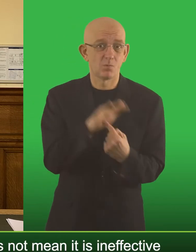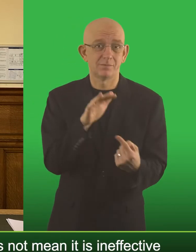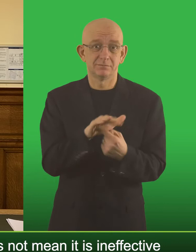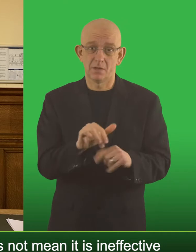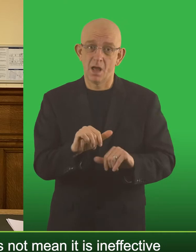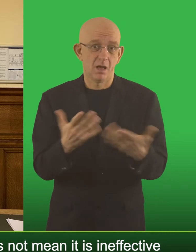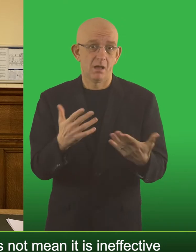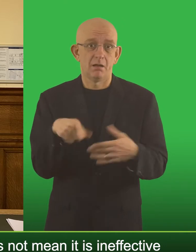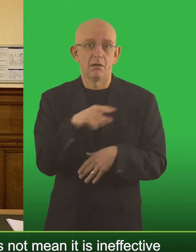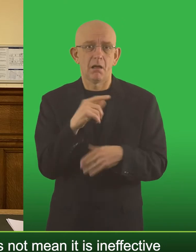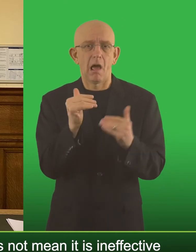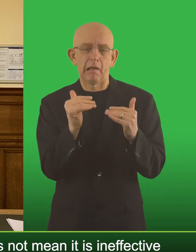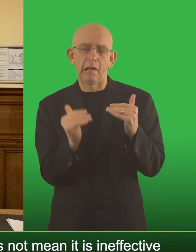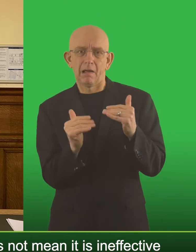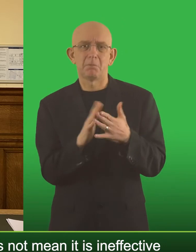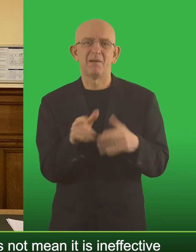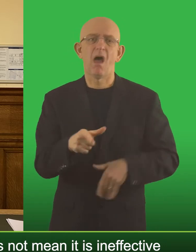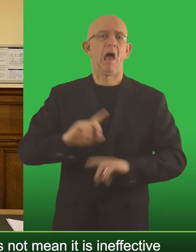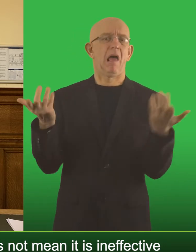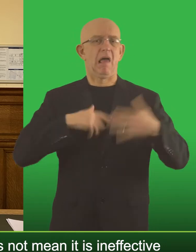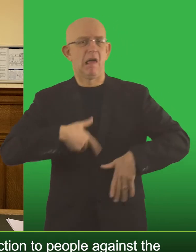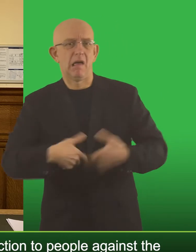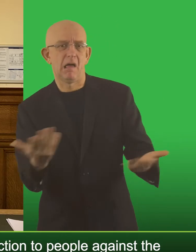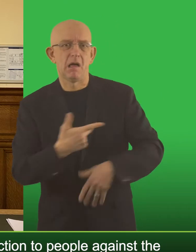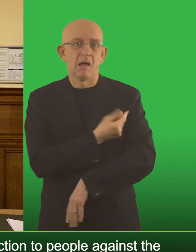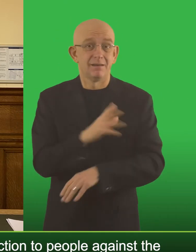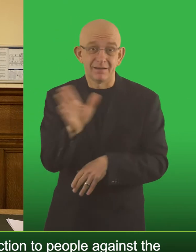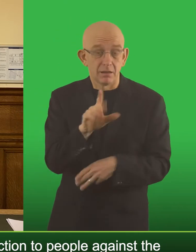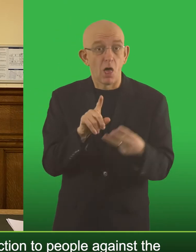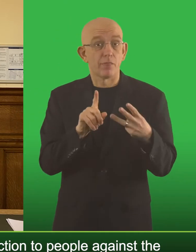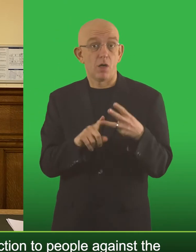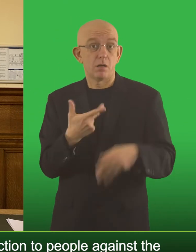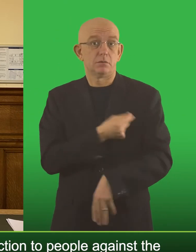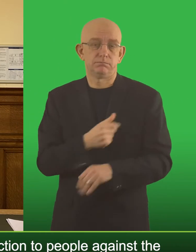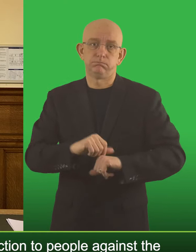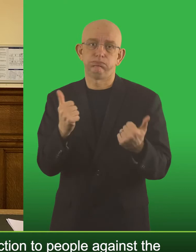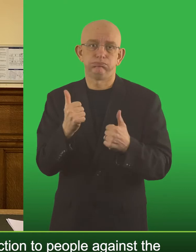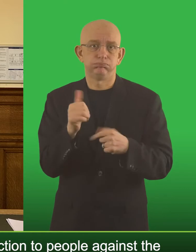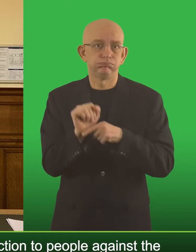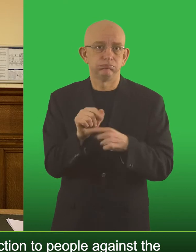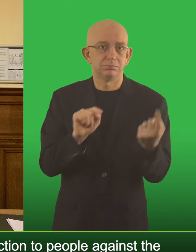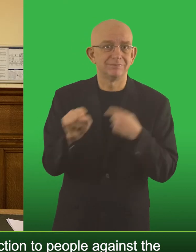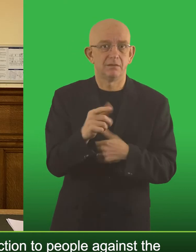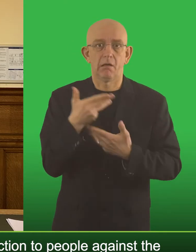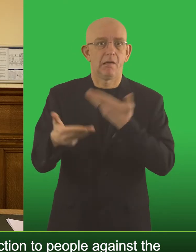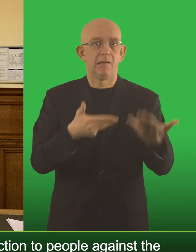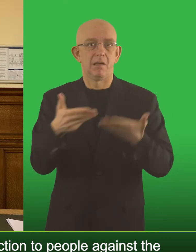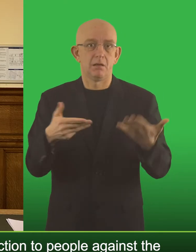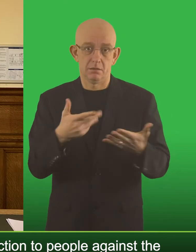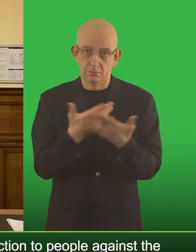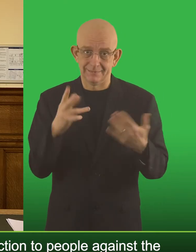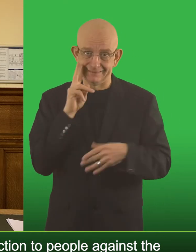because it's slightly less effective does not mean it is ineffective. And the third dose gives considerable protection to people